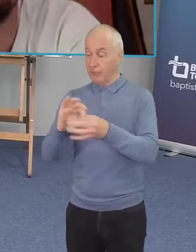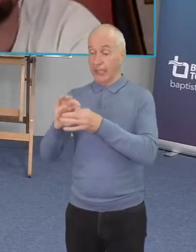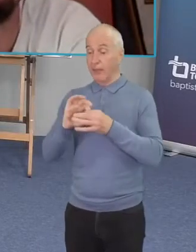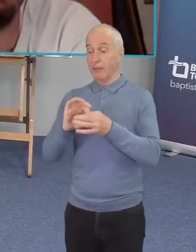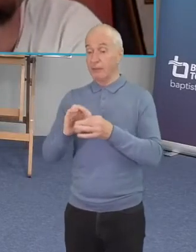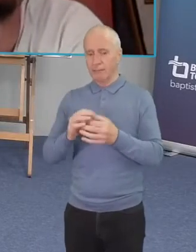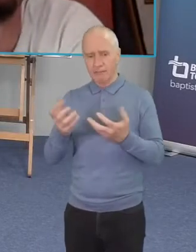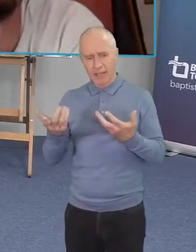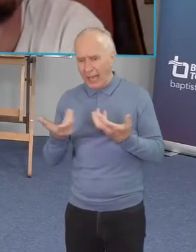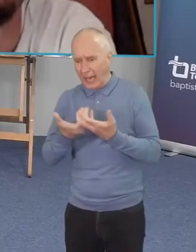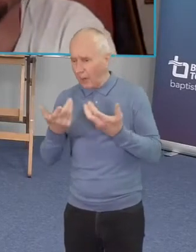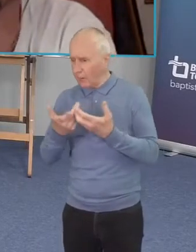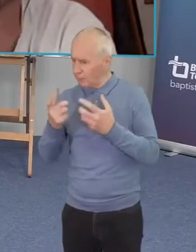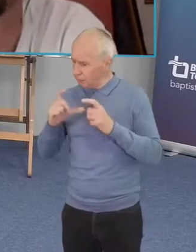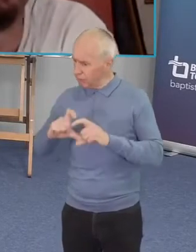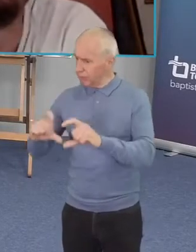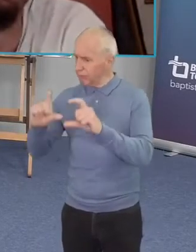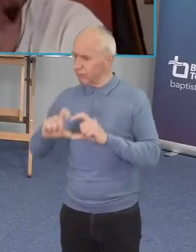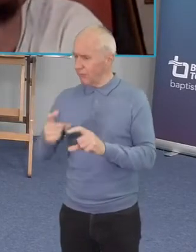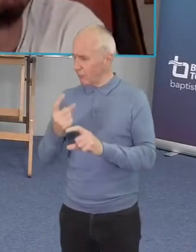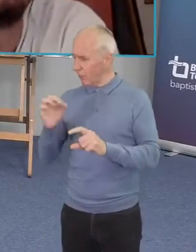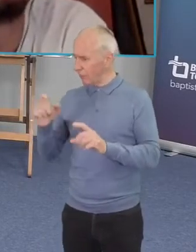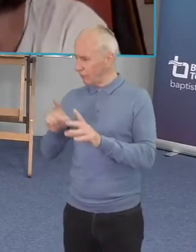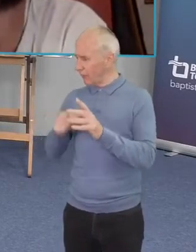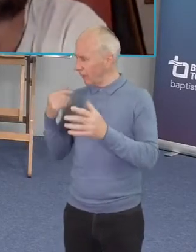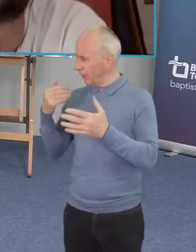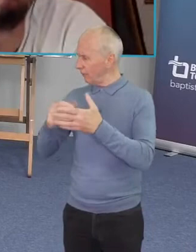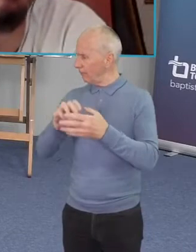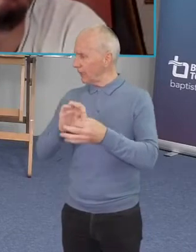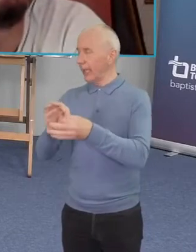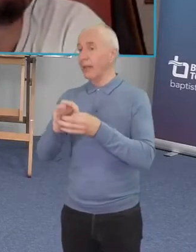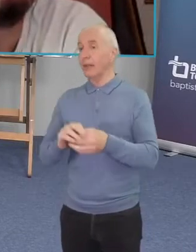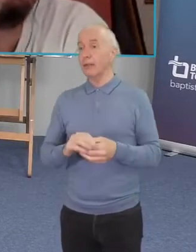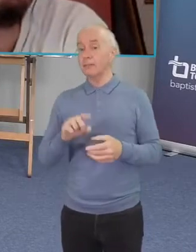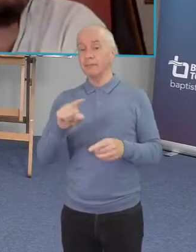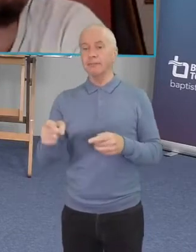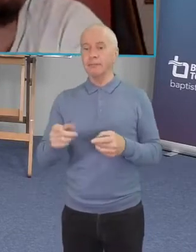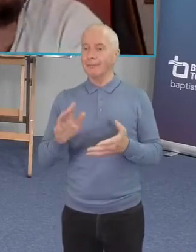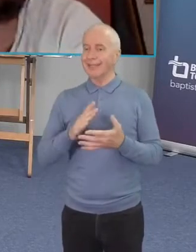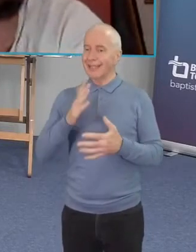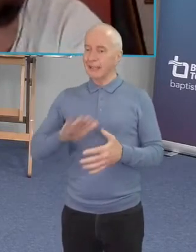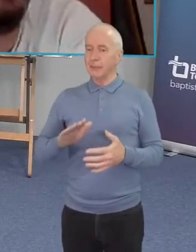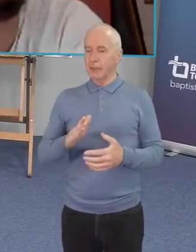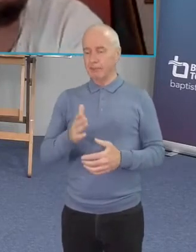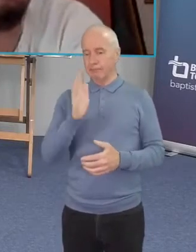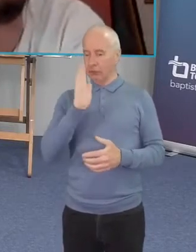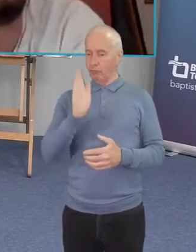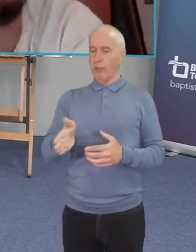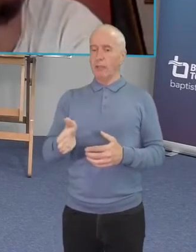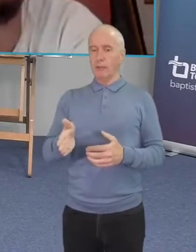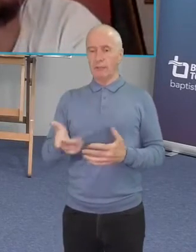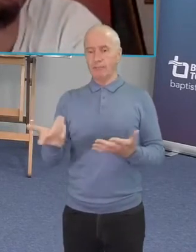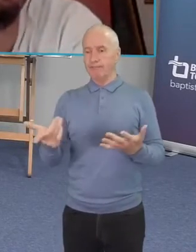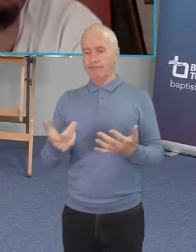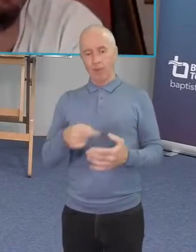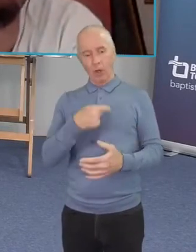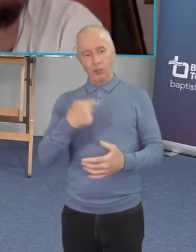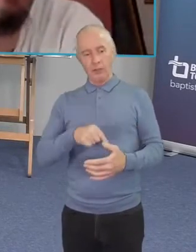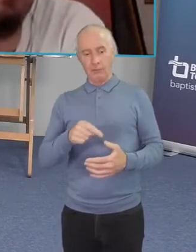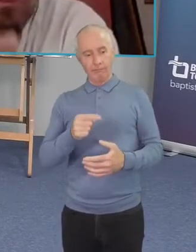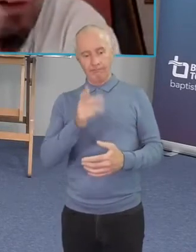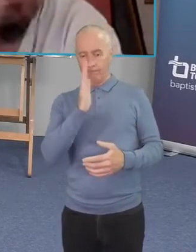things that we would offer you on that and one of them is straight talk talking directly to each other